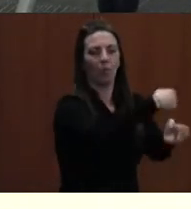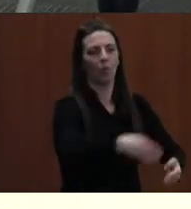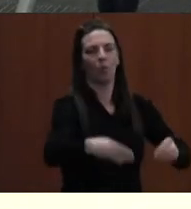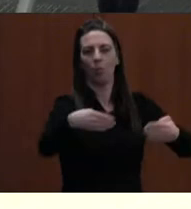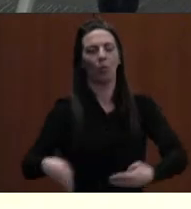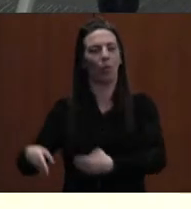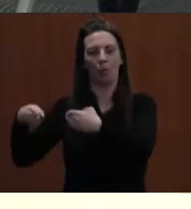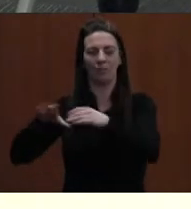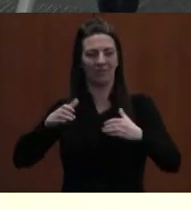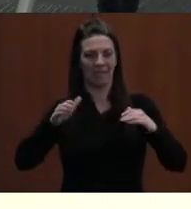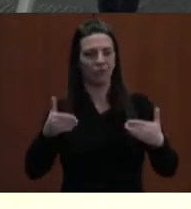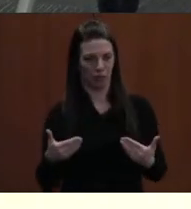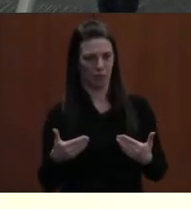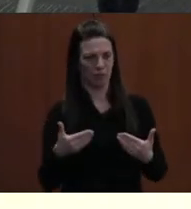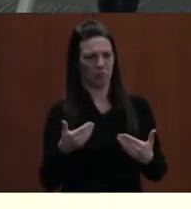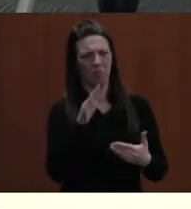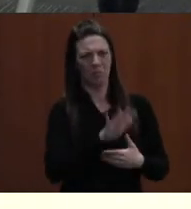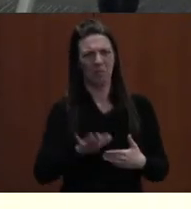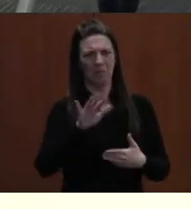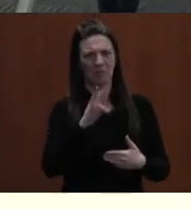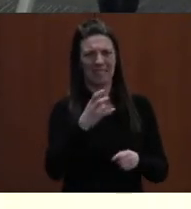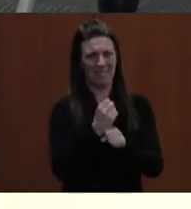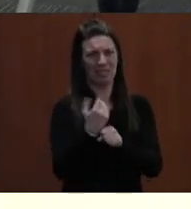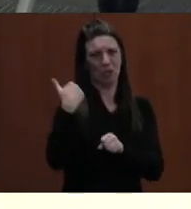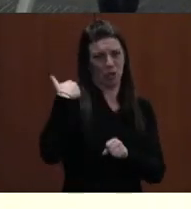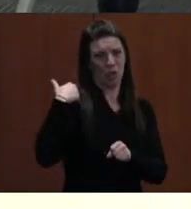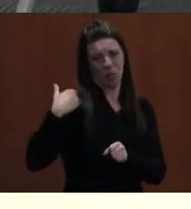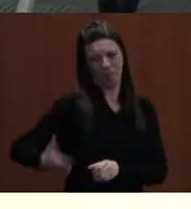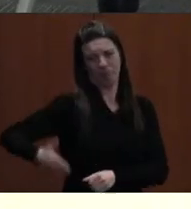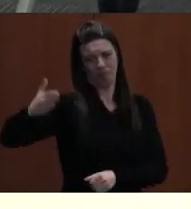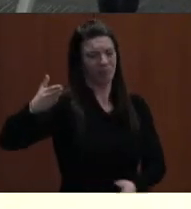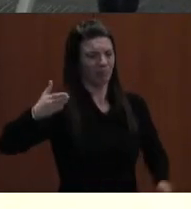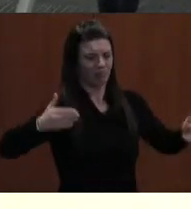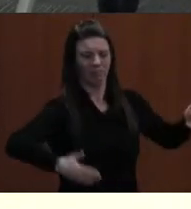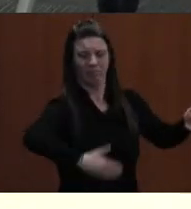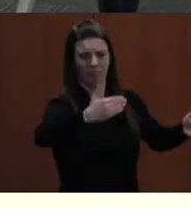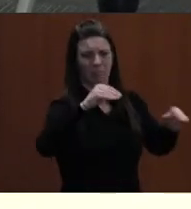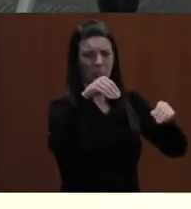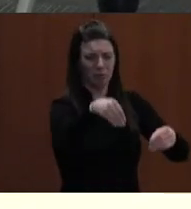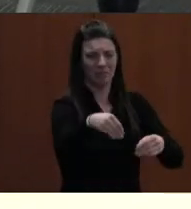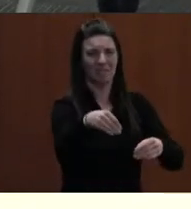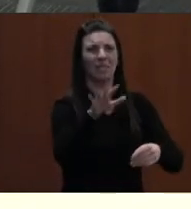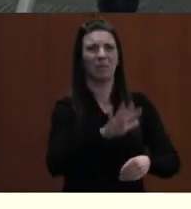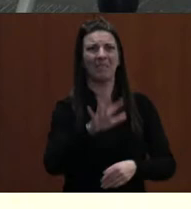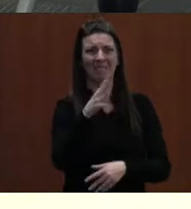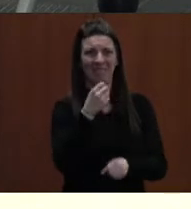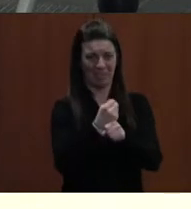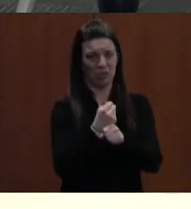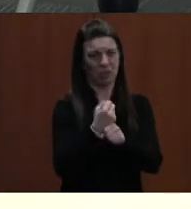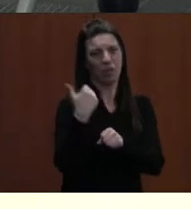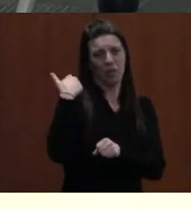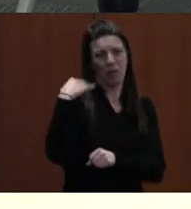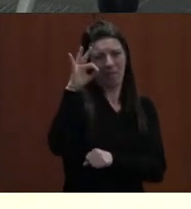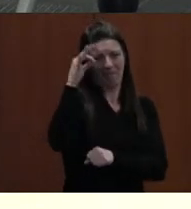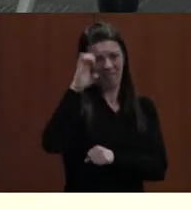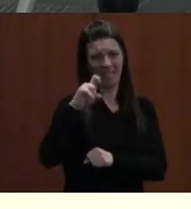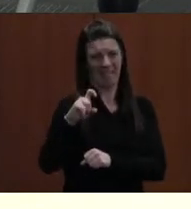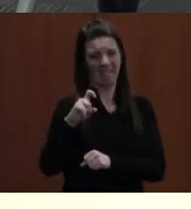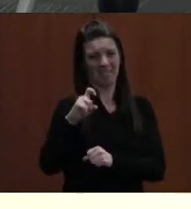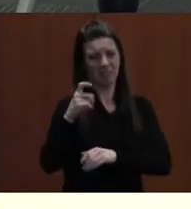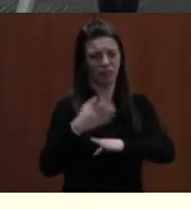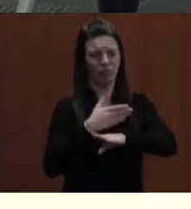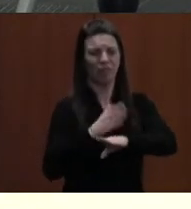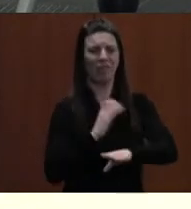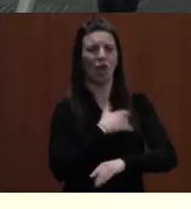ago, partitions were installed, and approximately five years ago, our library was refurbished by FedEx. Our state-rated building capacity is listed on the